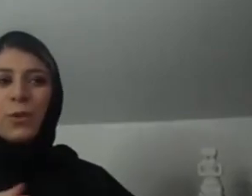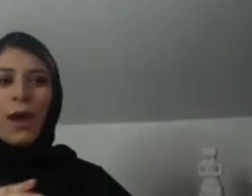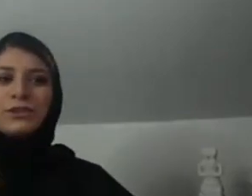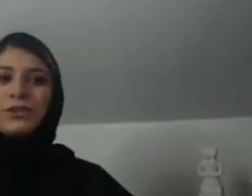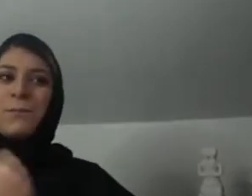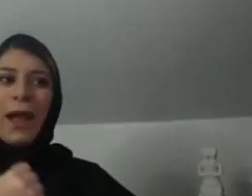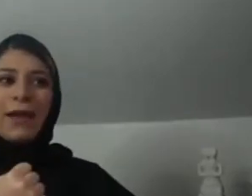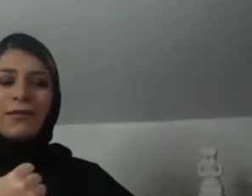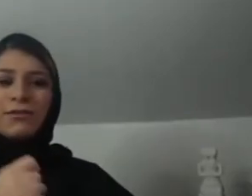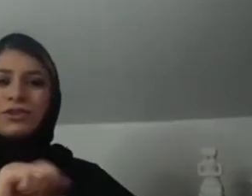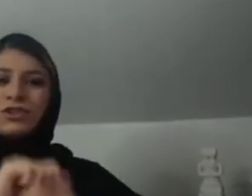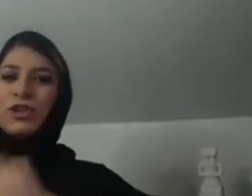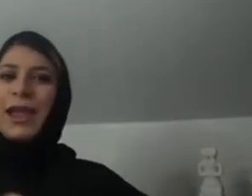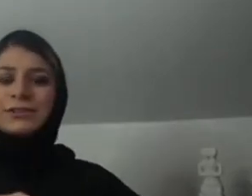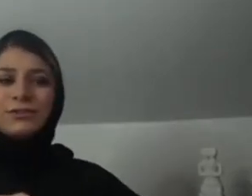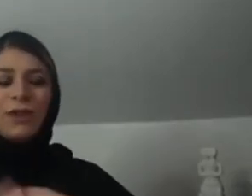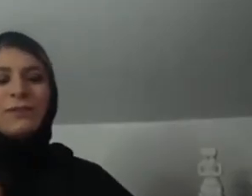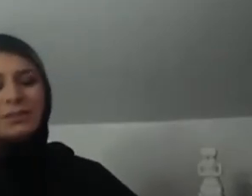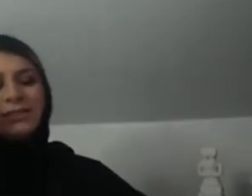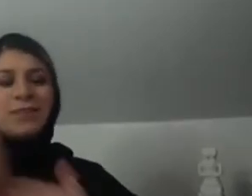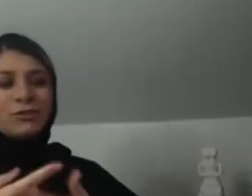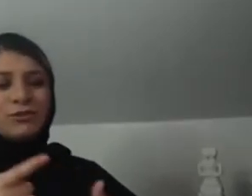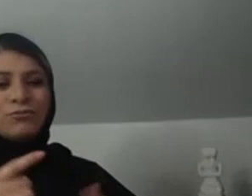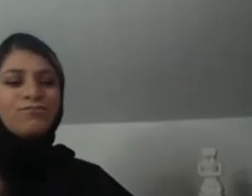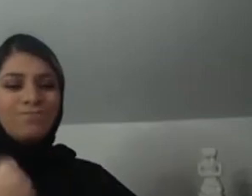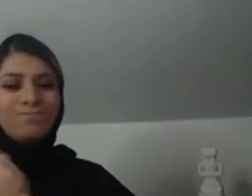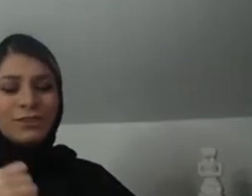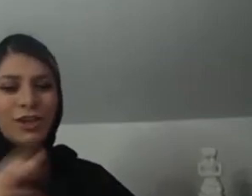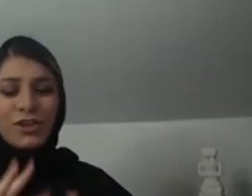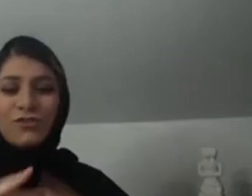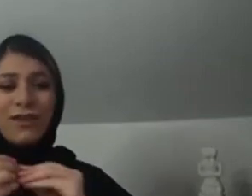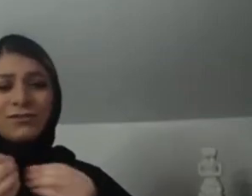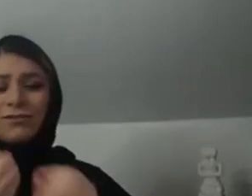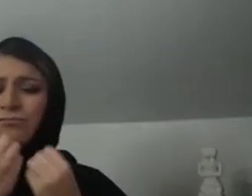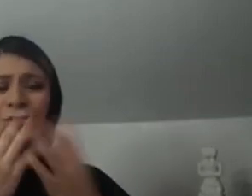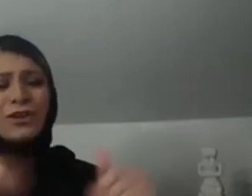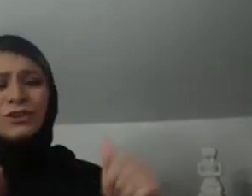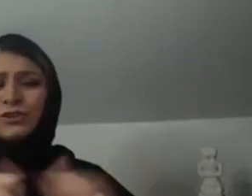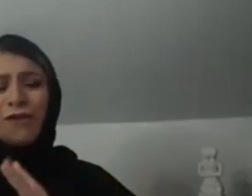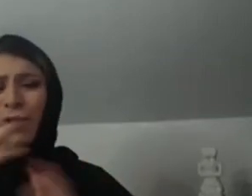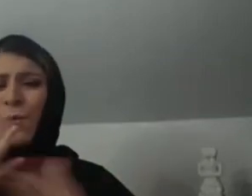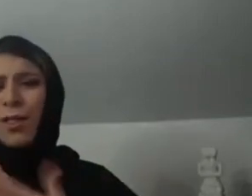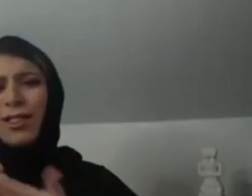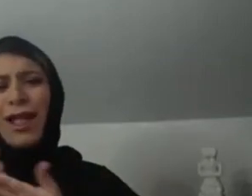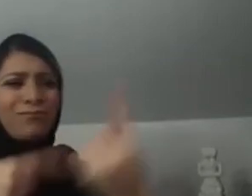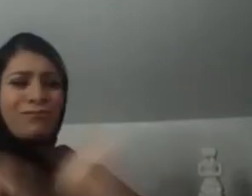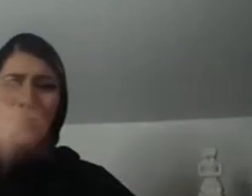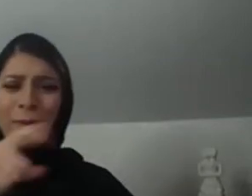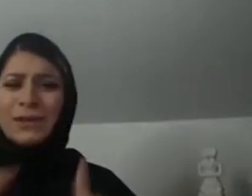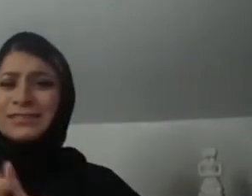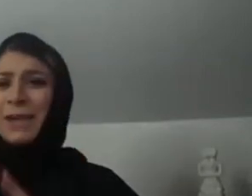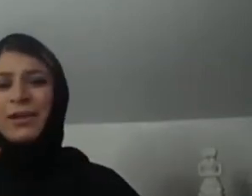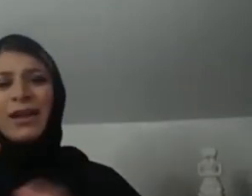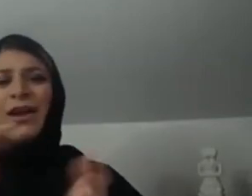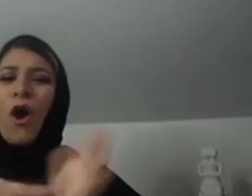So I felt I'd broken through from those challenges. And that created me into the person I am now. I'm a great believer that, you